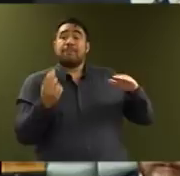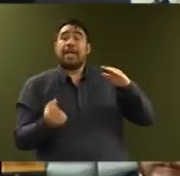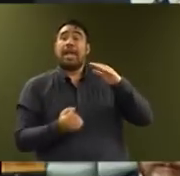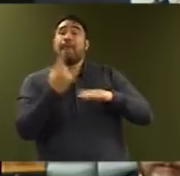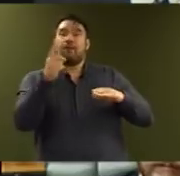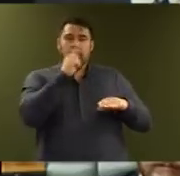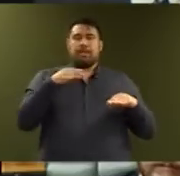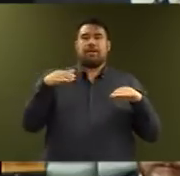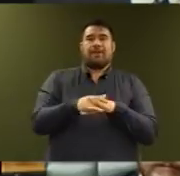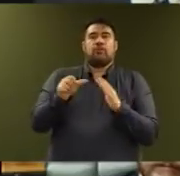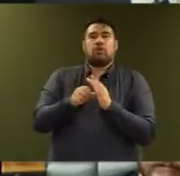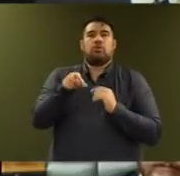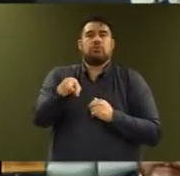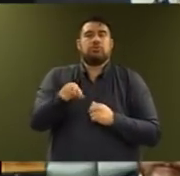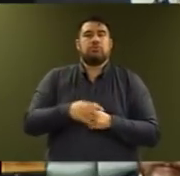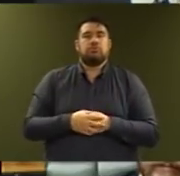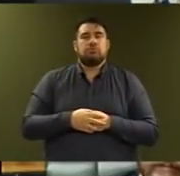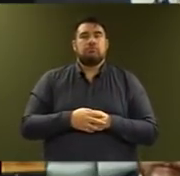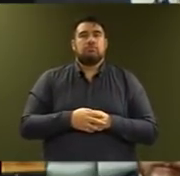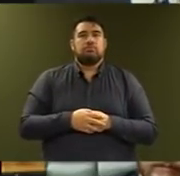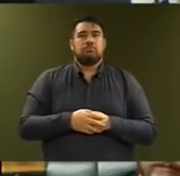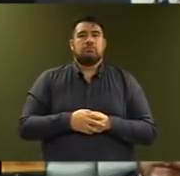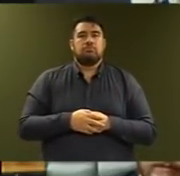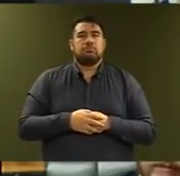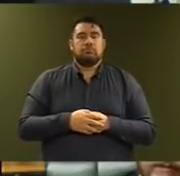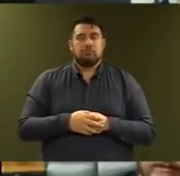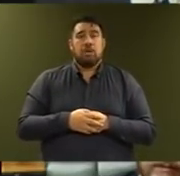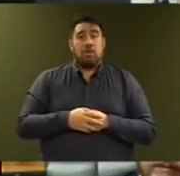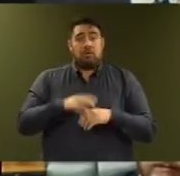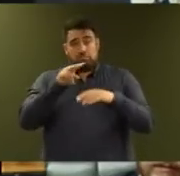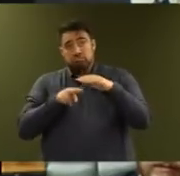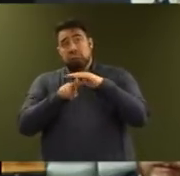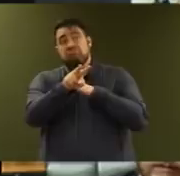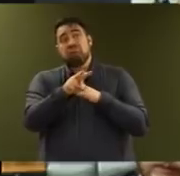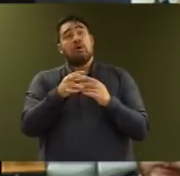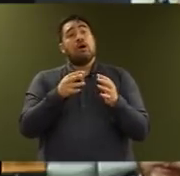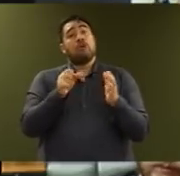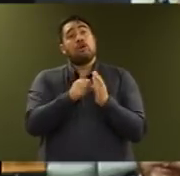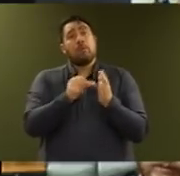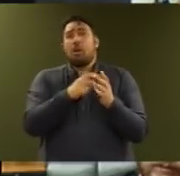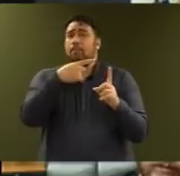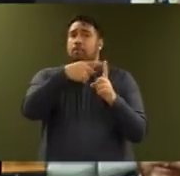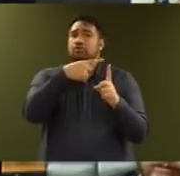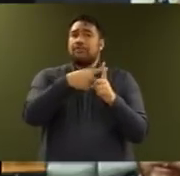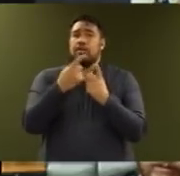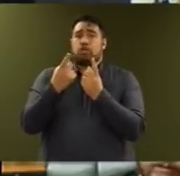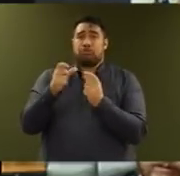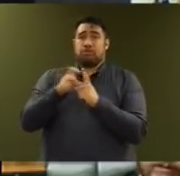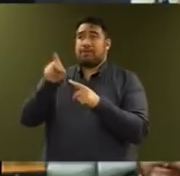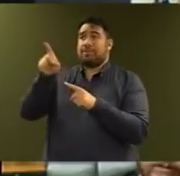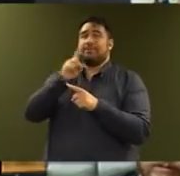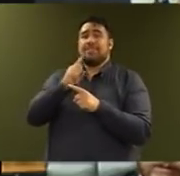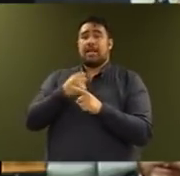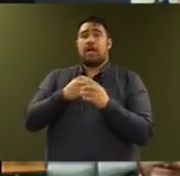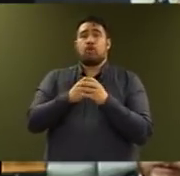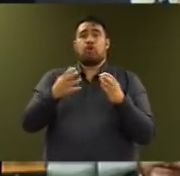lines of the Pacific. The outlook for the economy is positive. Treasury forecasts economic growth of about 3 per cent